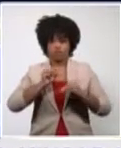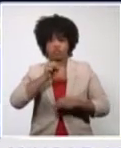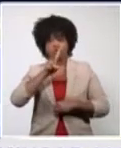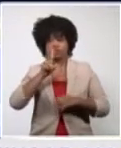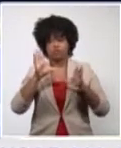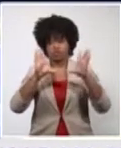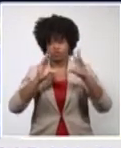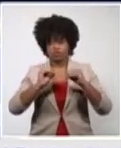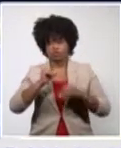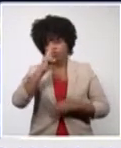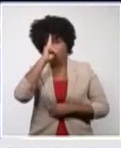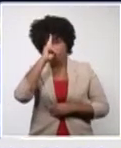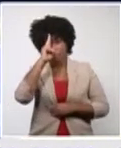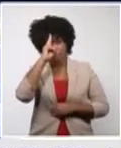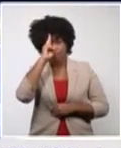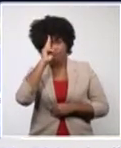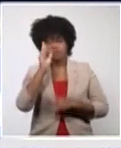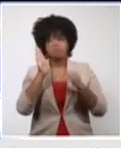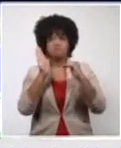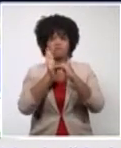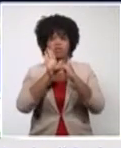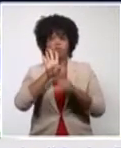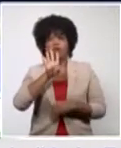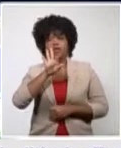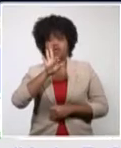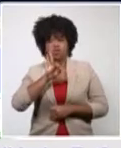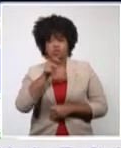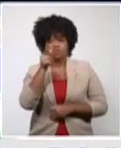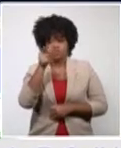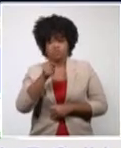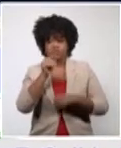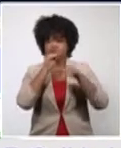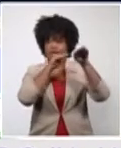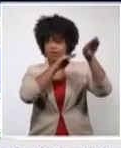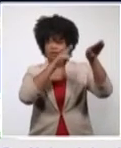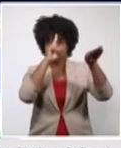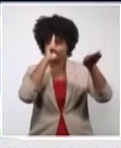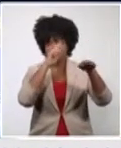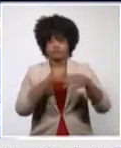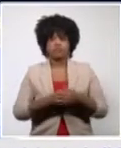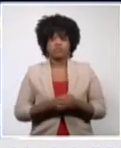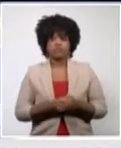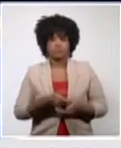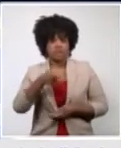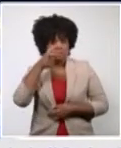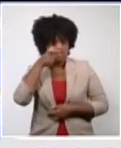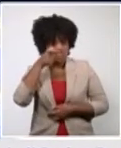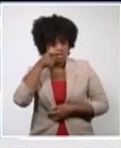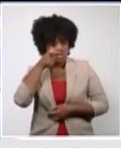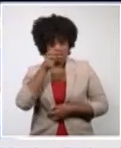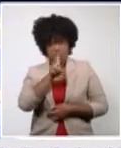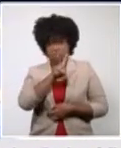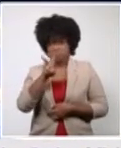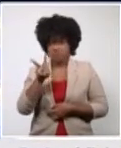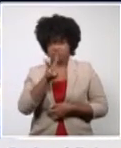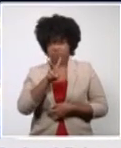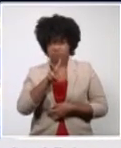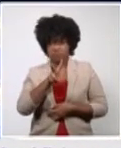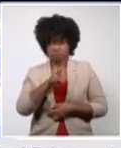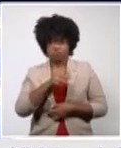Until midnight, last night in our hospitals, there were 1,048 patients admitted,